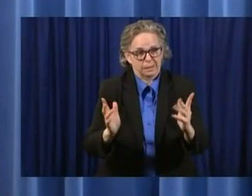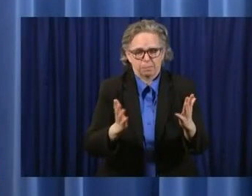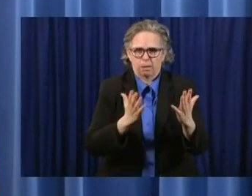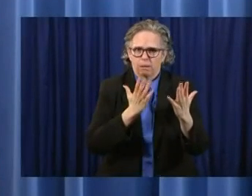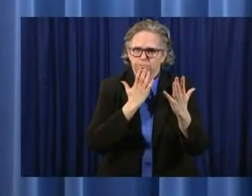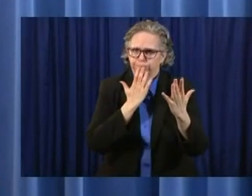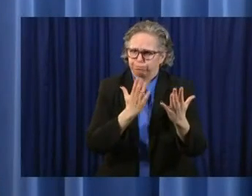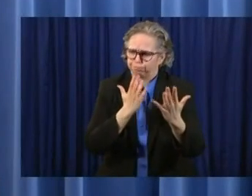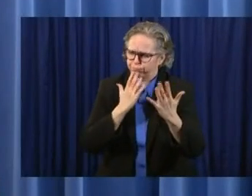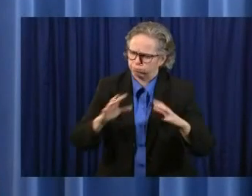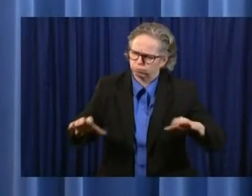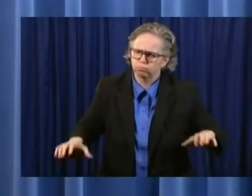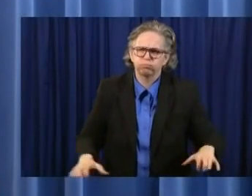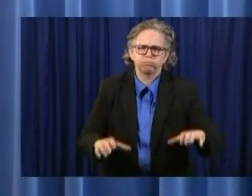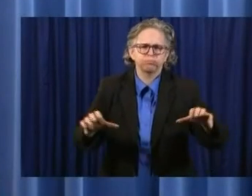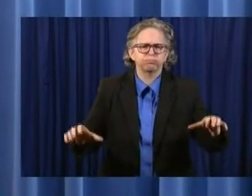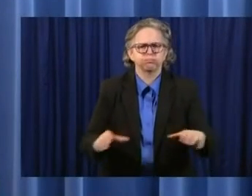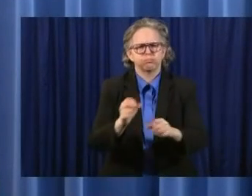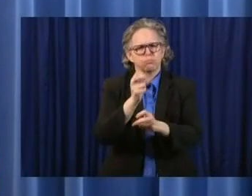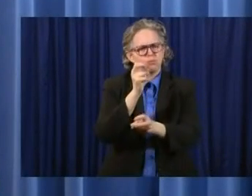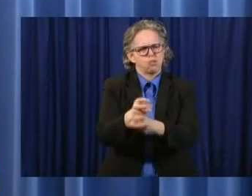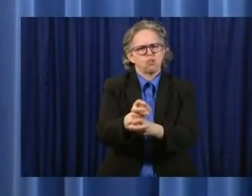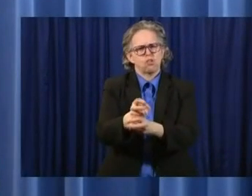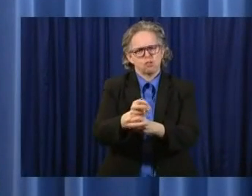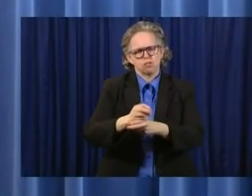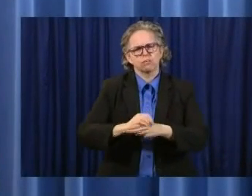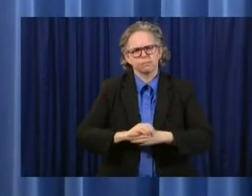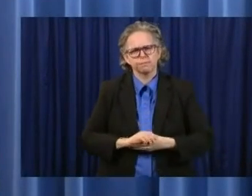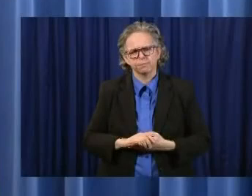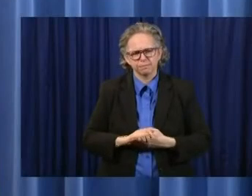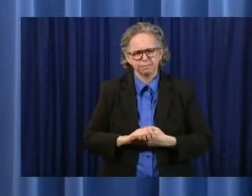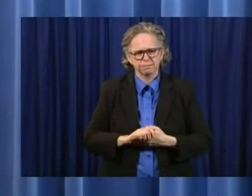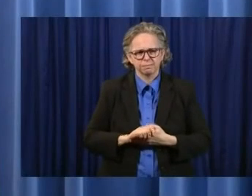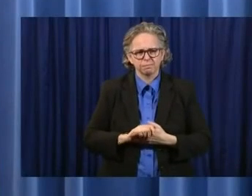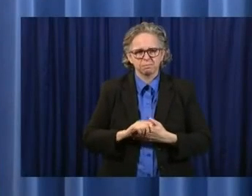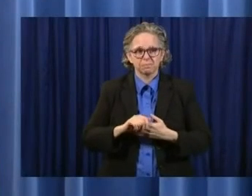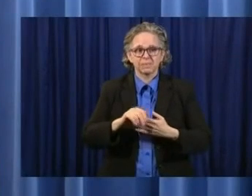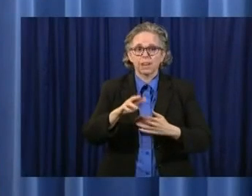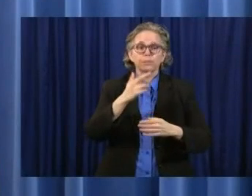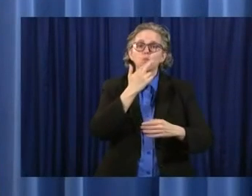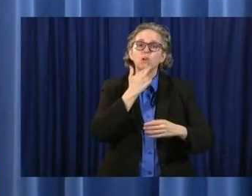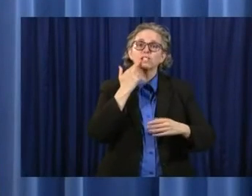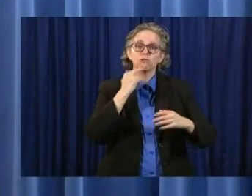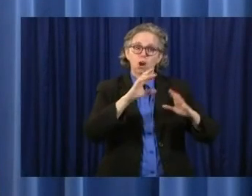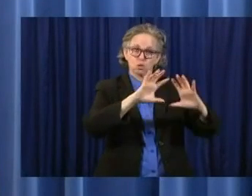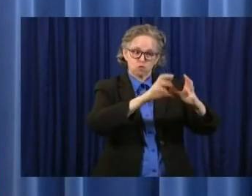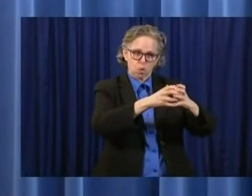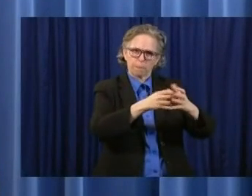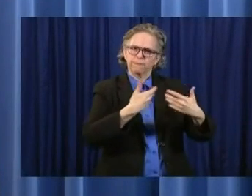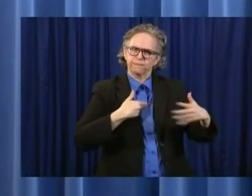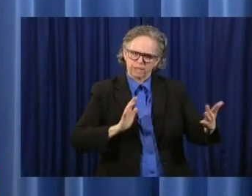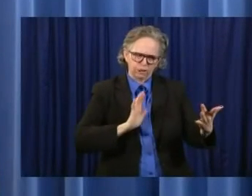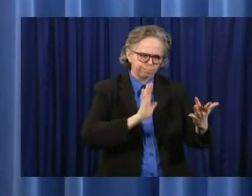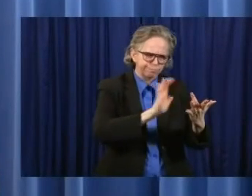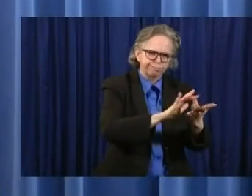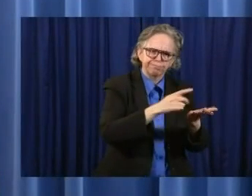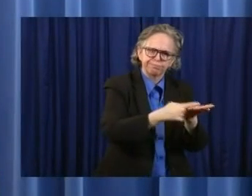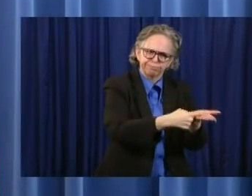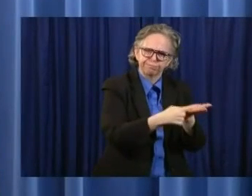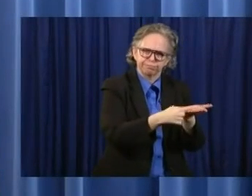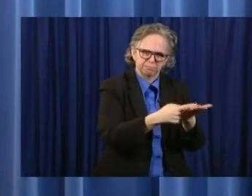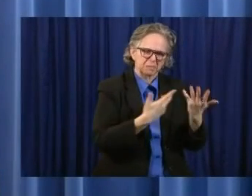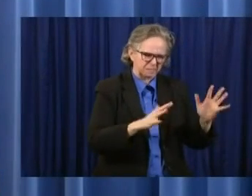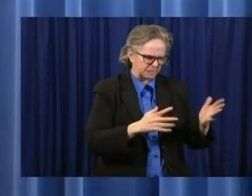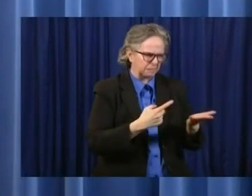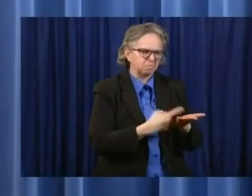talked to the folks who are working on the restaurant group today, and I know they made